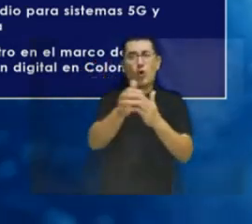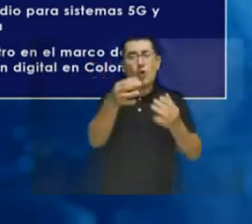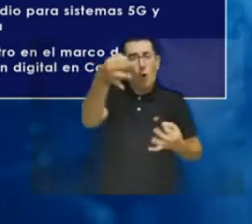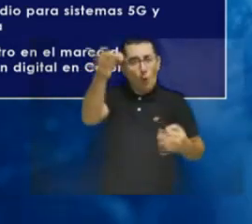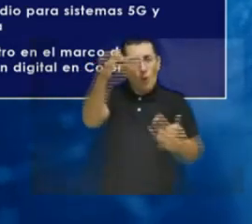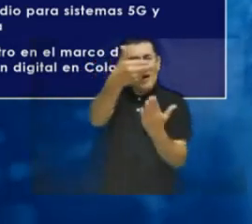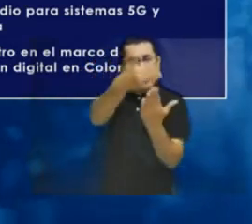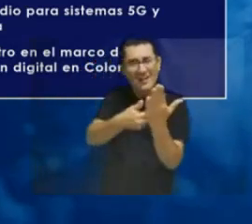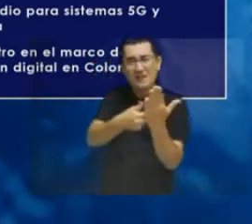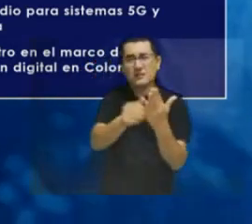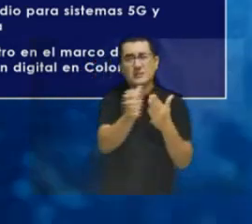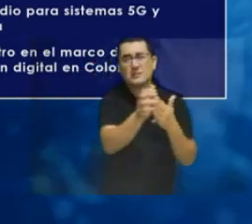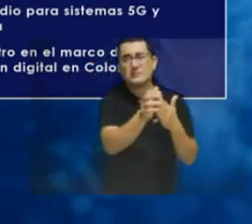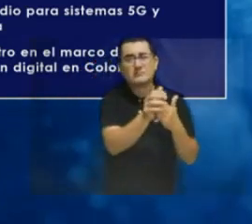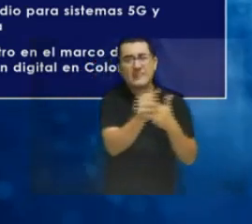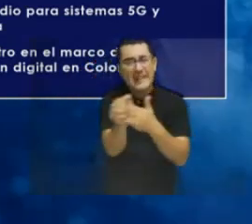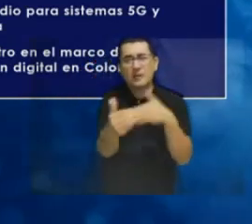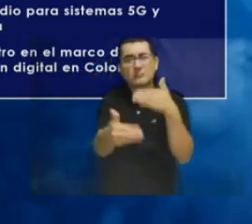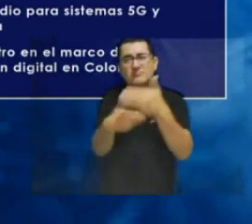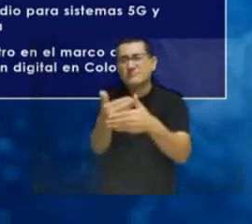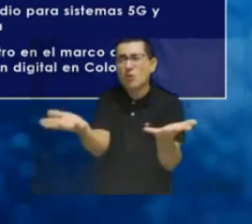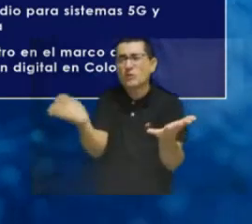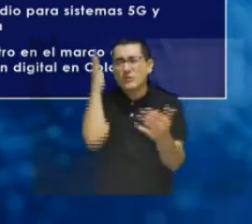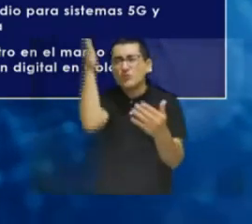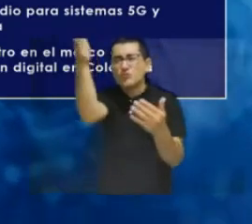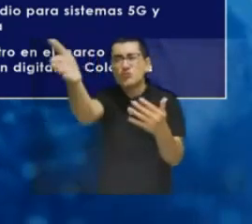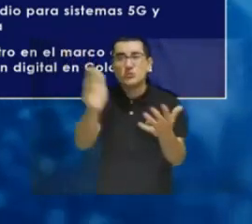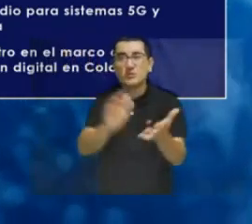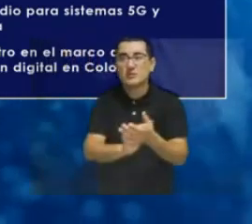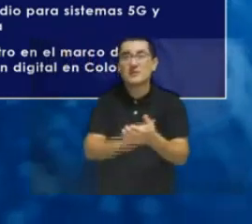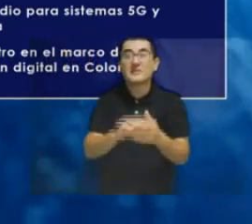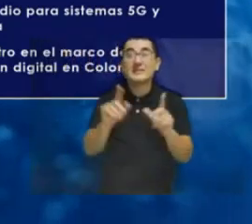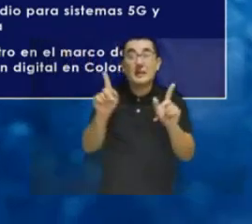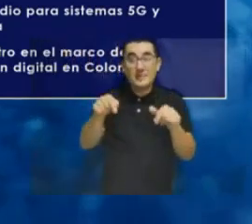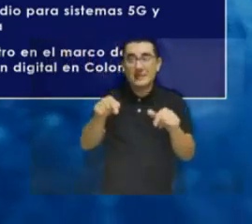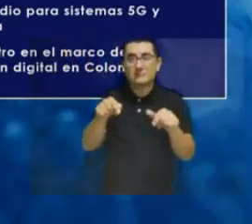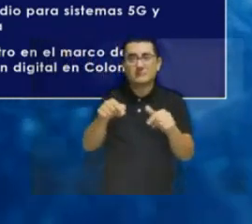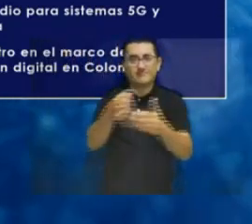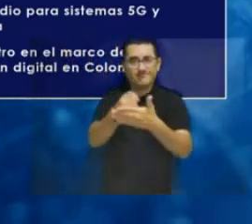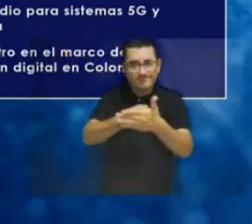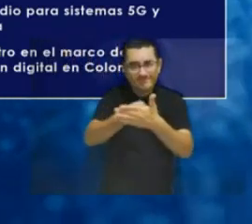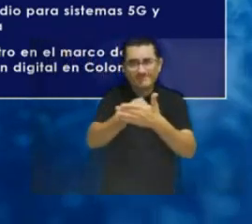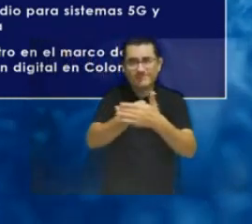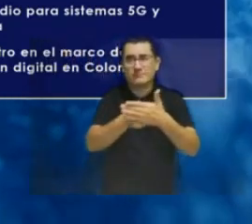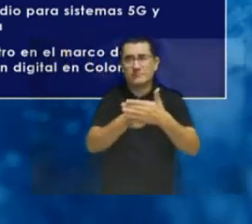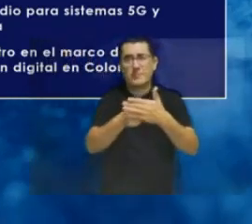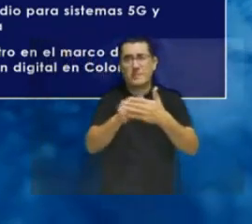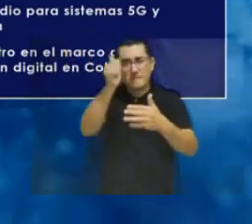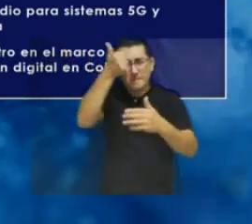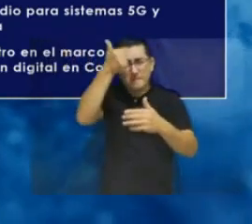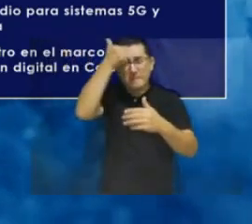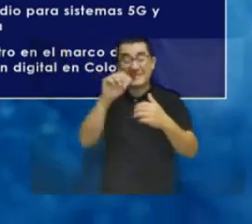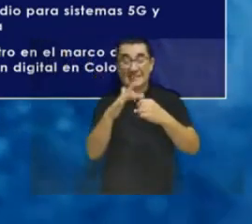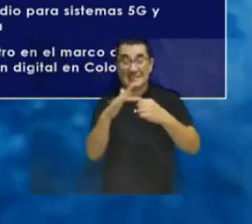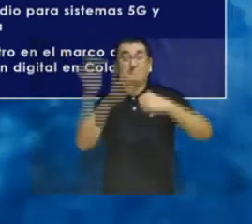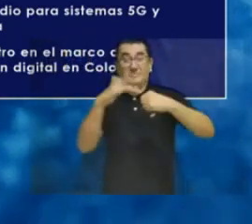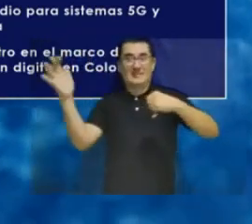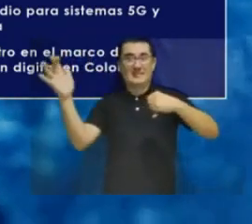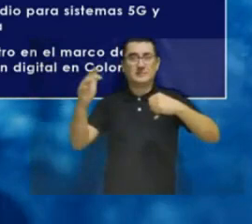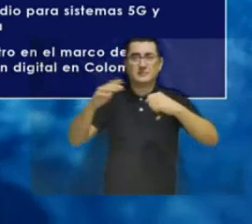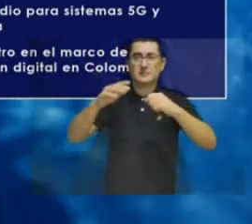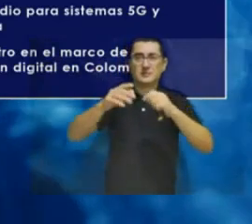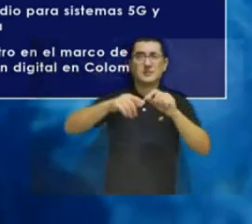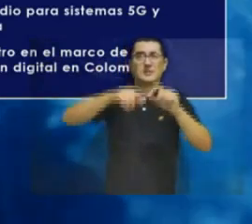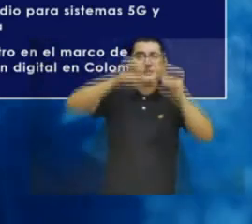Materialized, among other things, with the proposal of the master plan for spectrum management. The topic of spectrum for